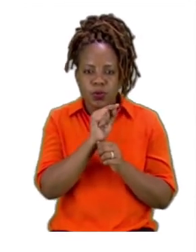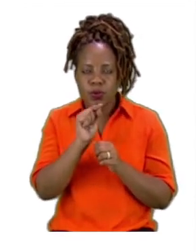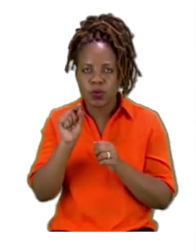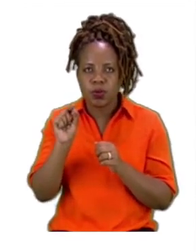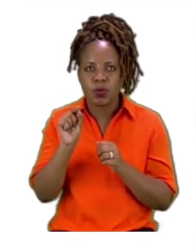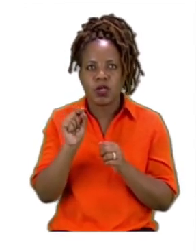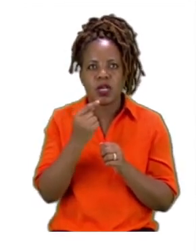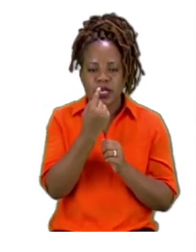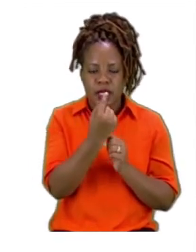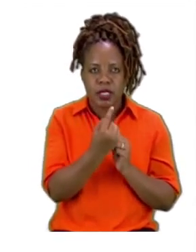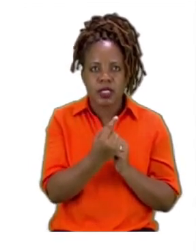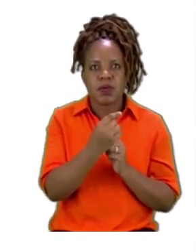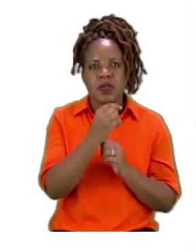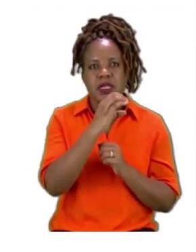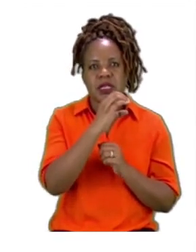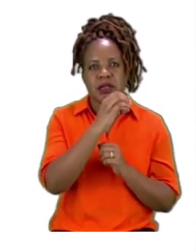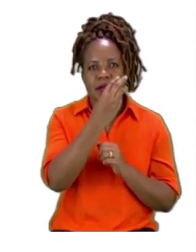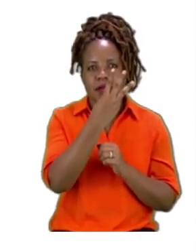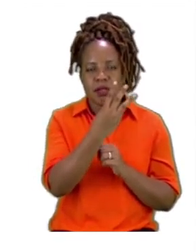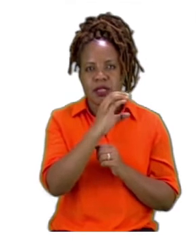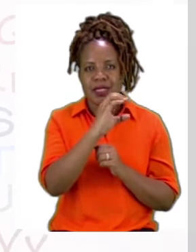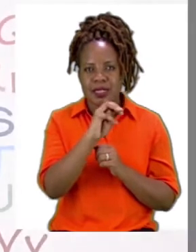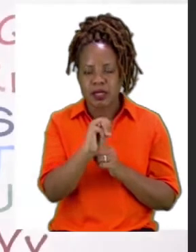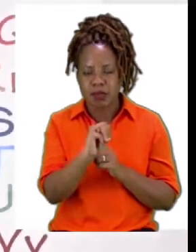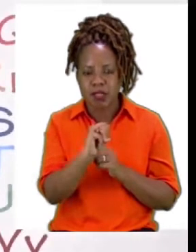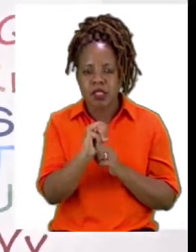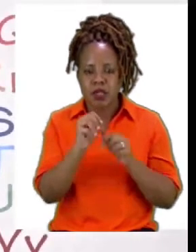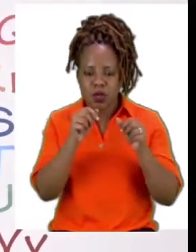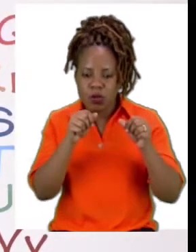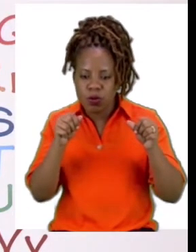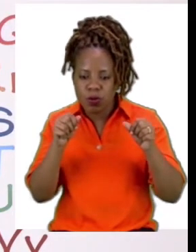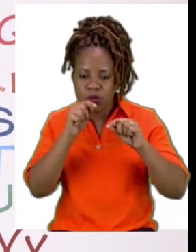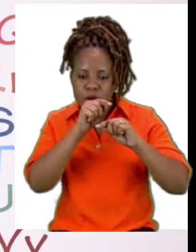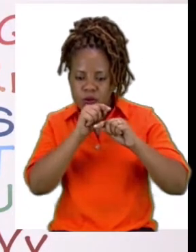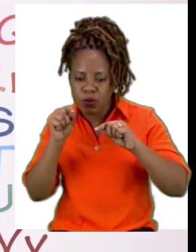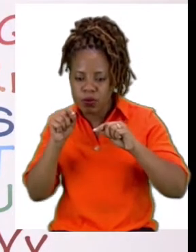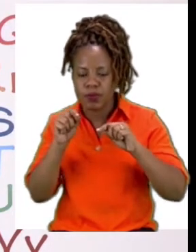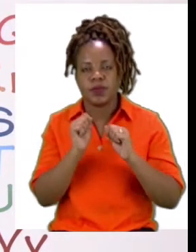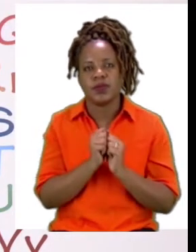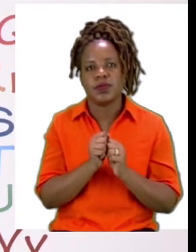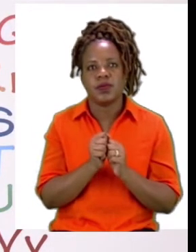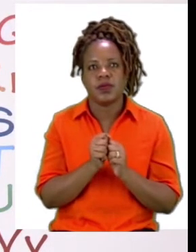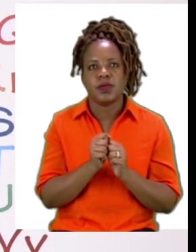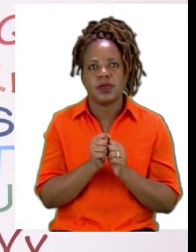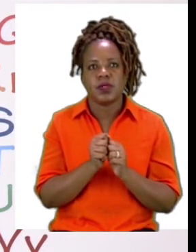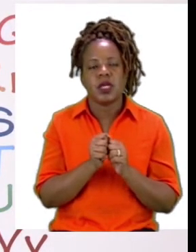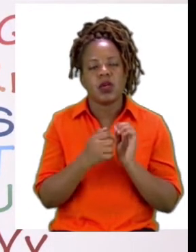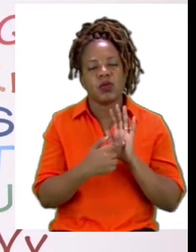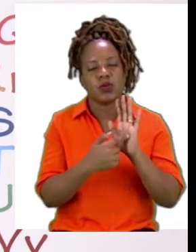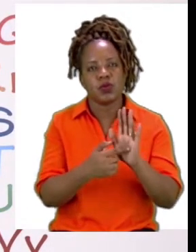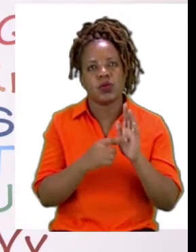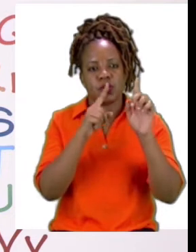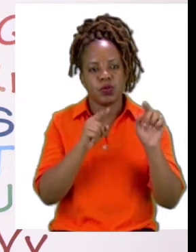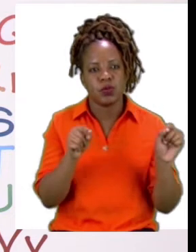number two together. So, let's take a look at the board. Now, the first thing you need to do is draw your starting